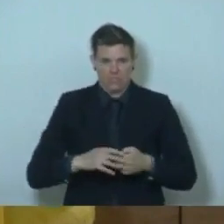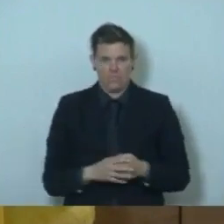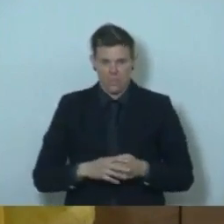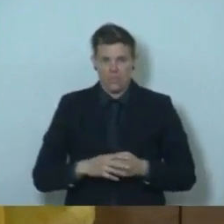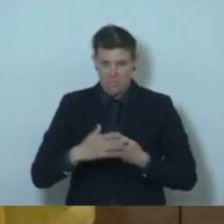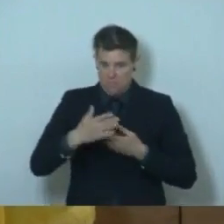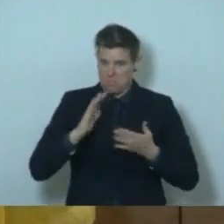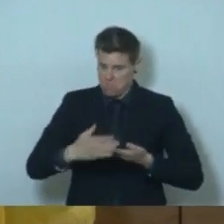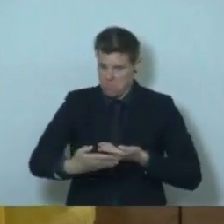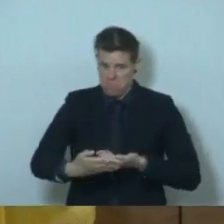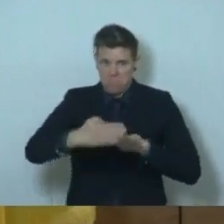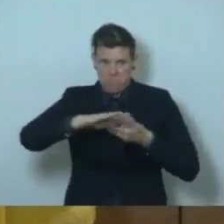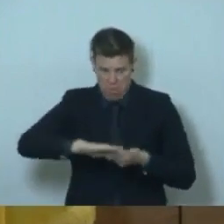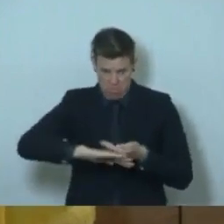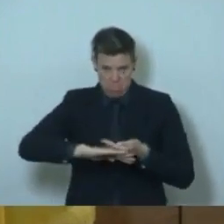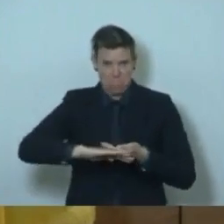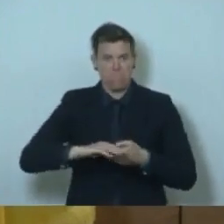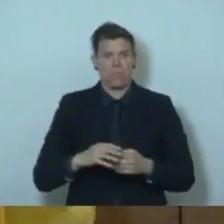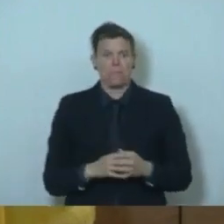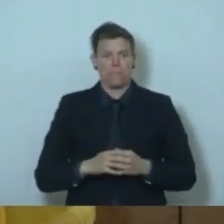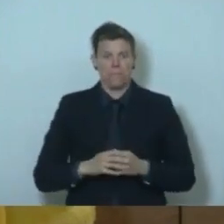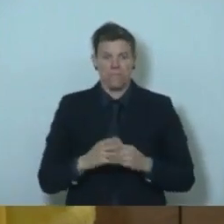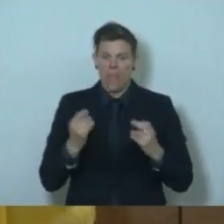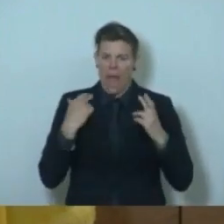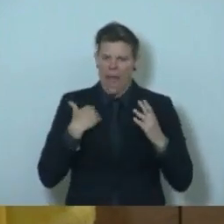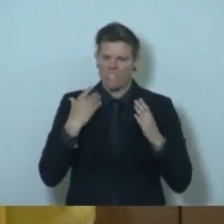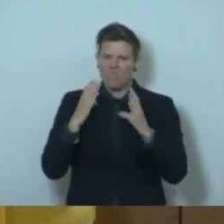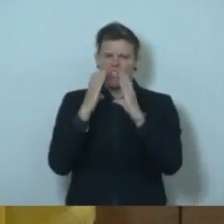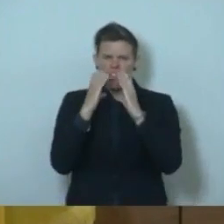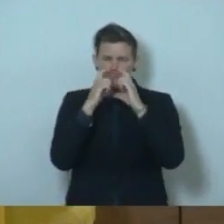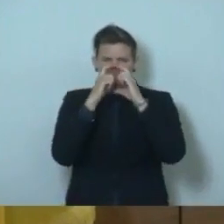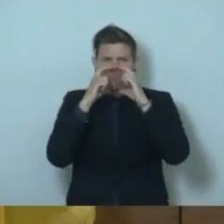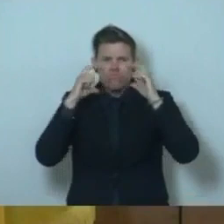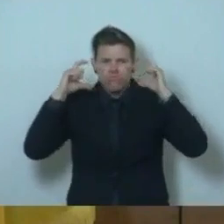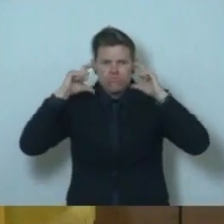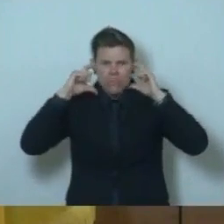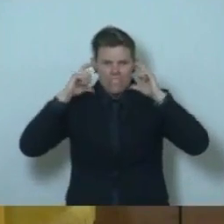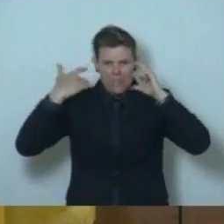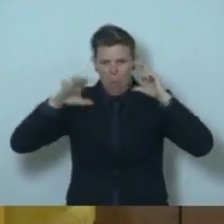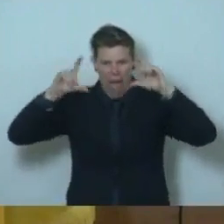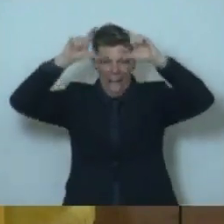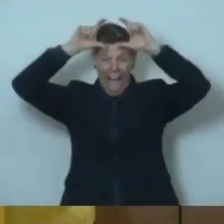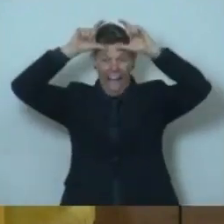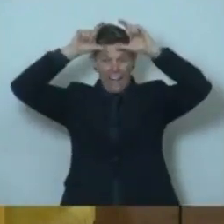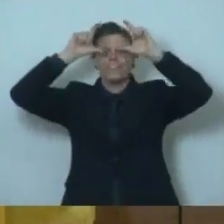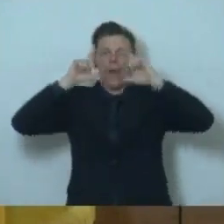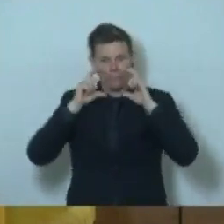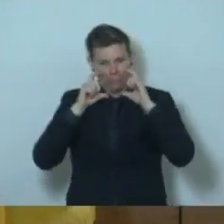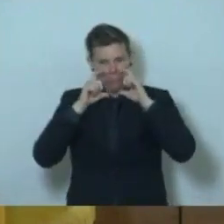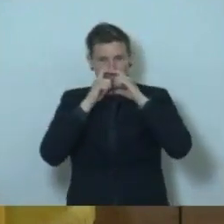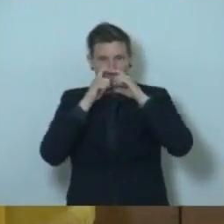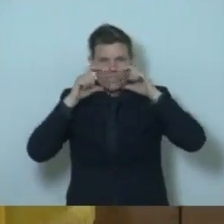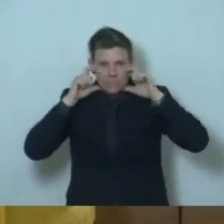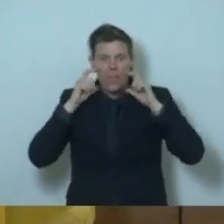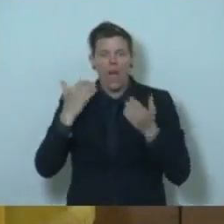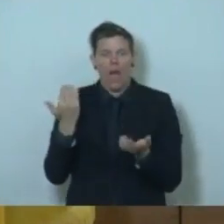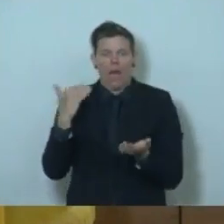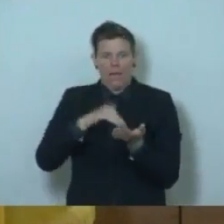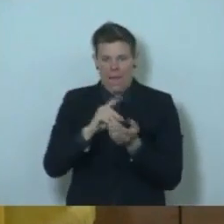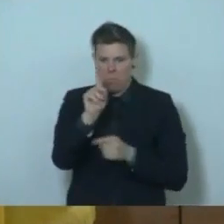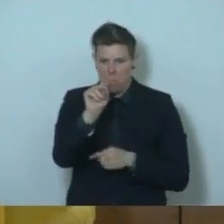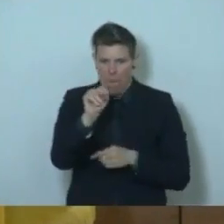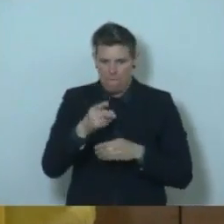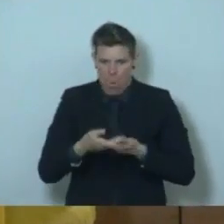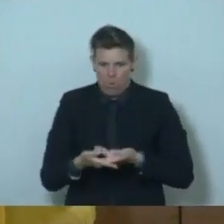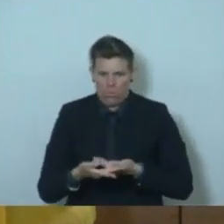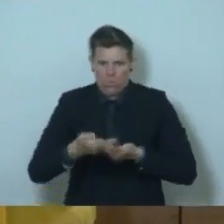I'm make sure that you do that so that it's going to fit nicely and not cover your eyes. Do another fold to the middle, both sides, two